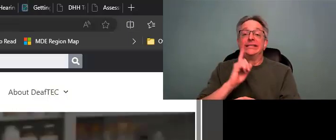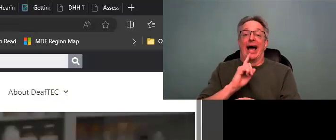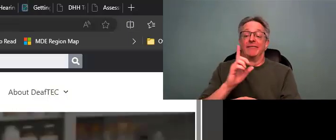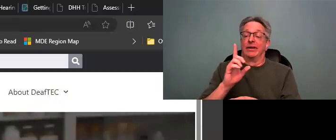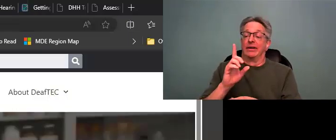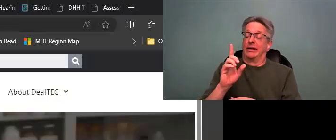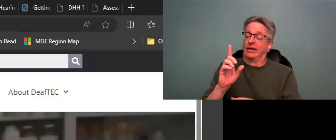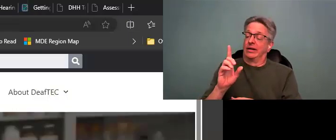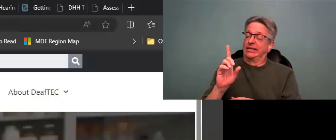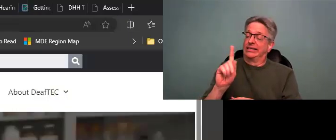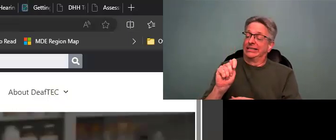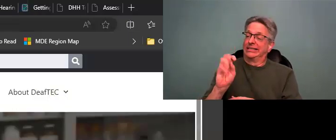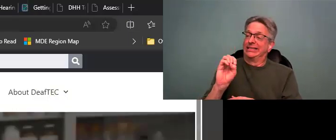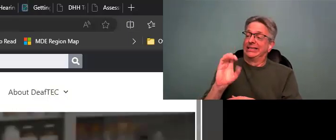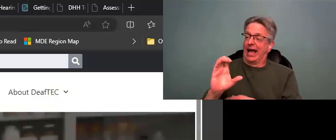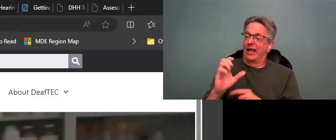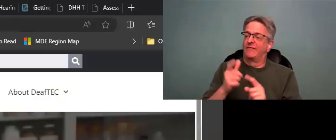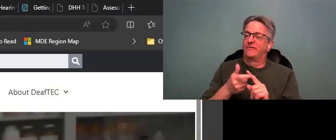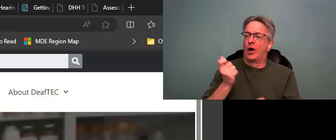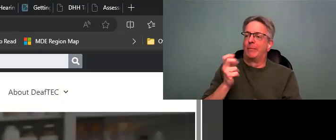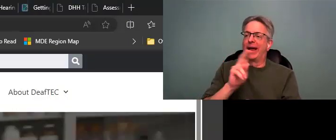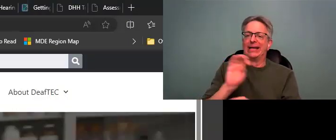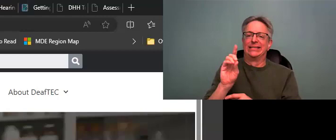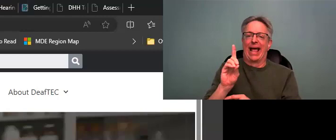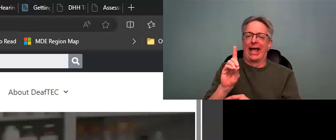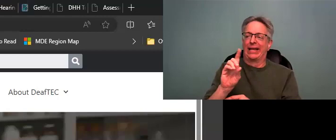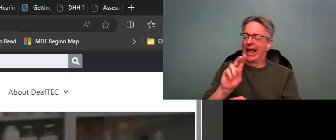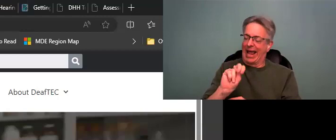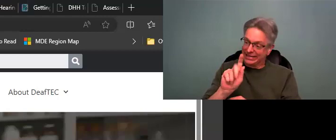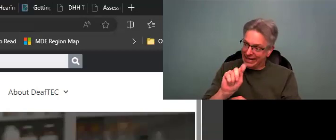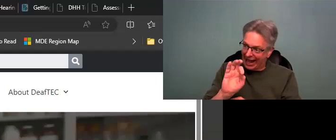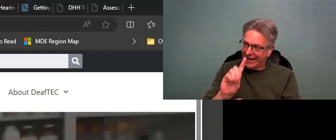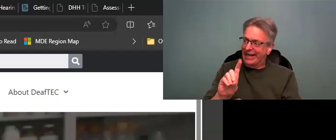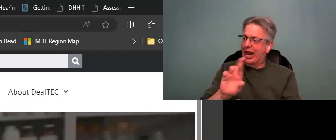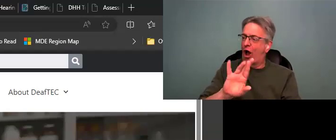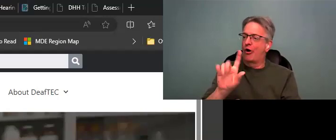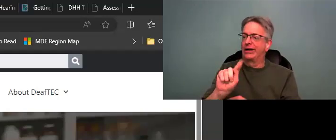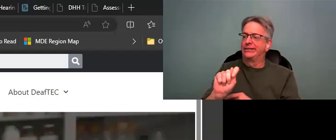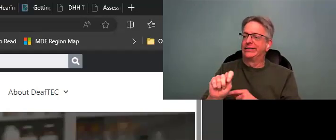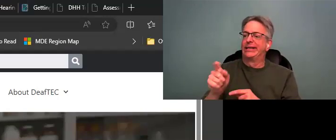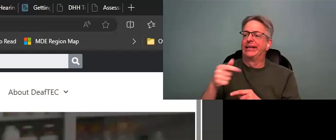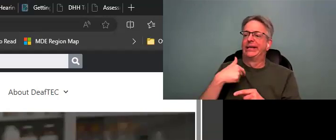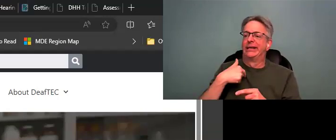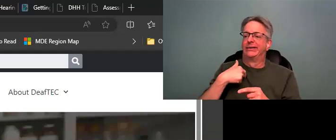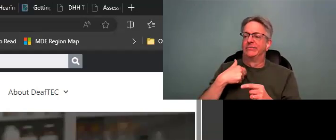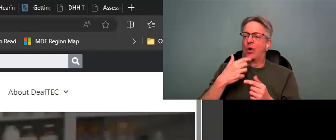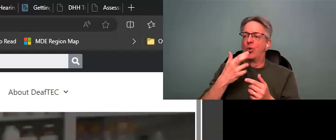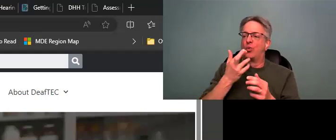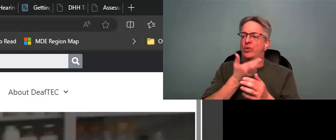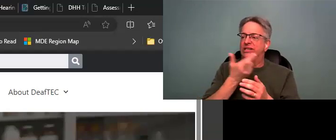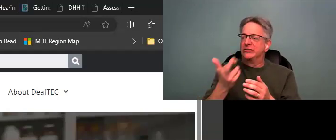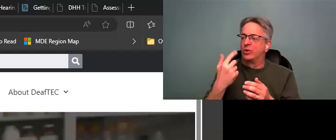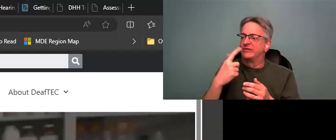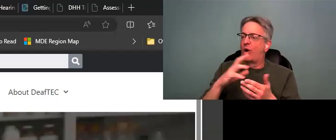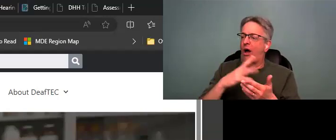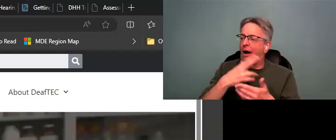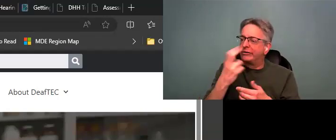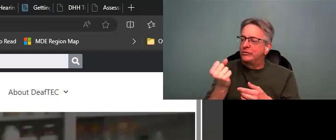Here we go. So Deaf Tech. This is from NTID RIT.